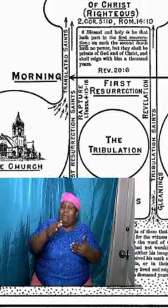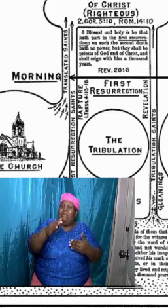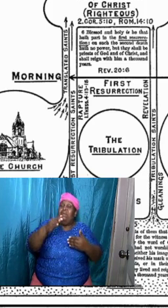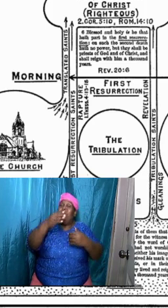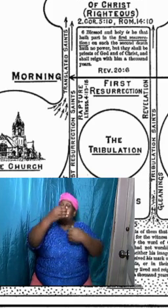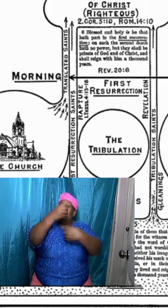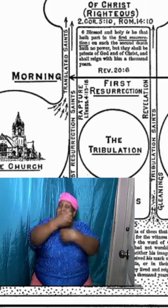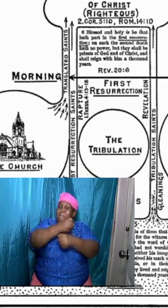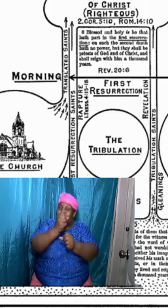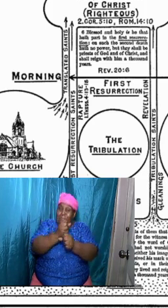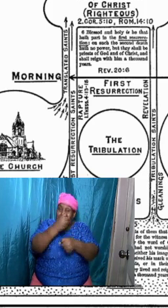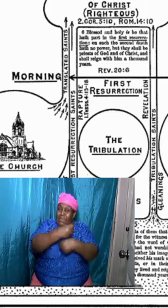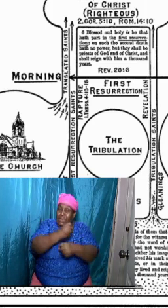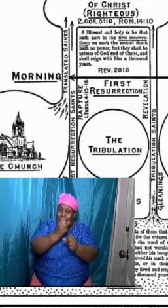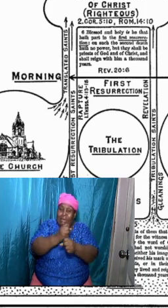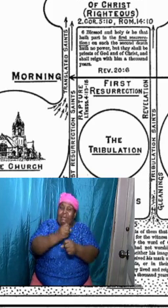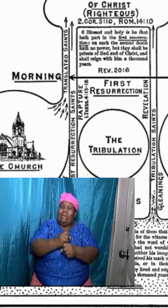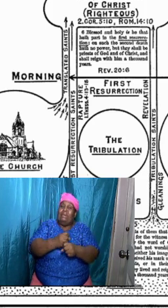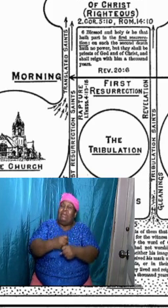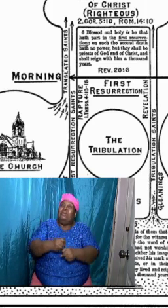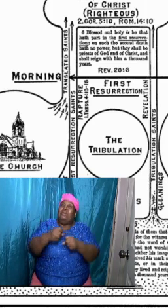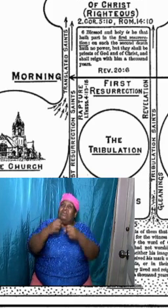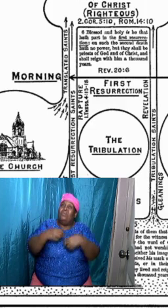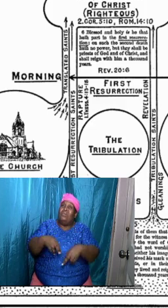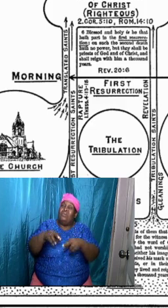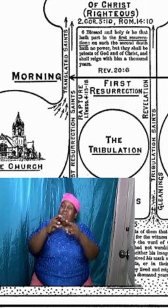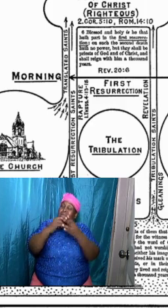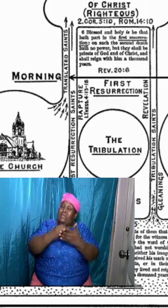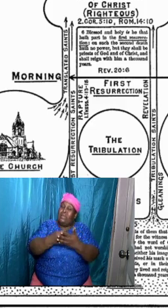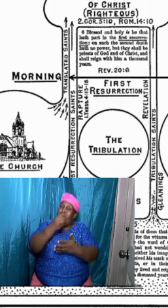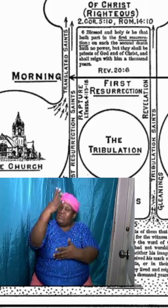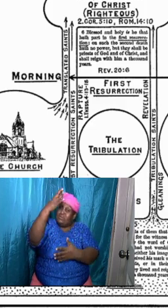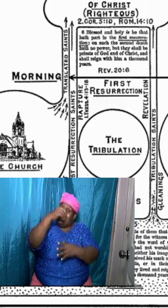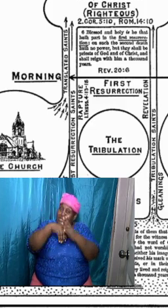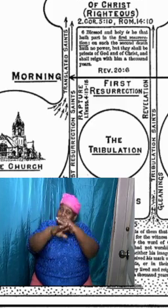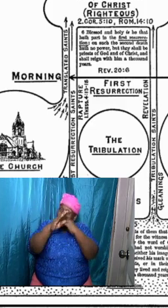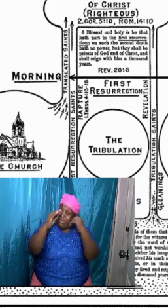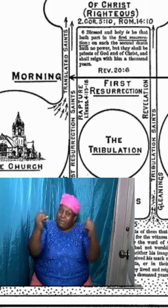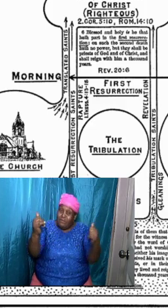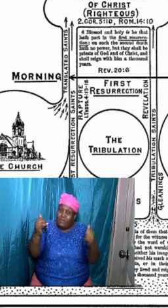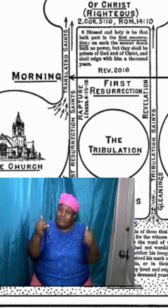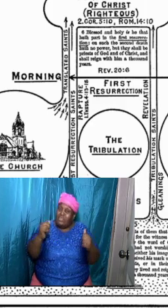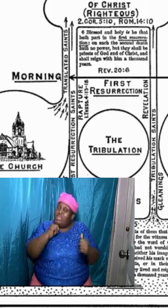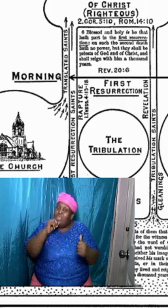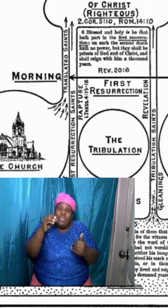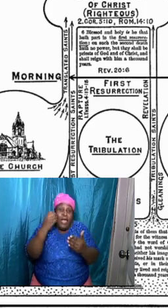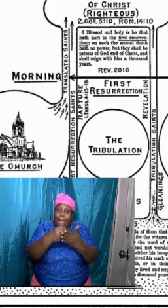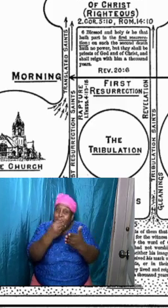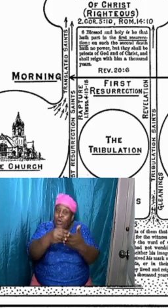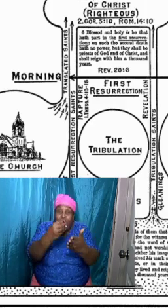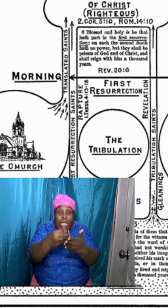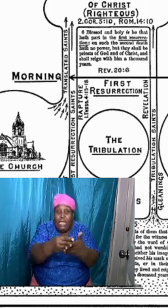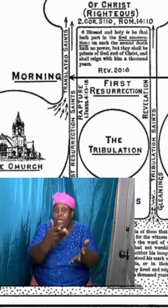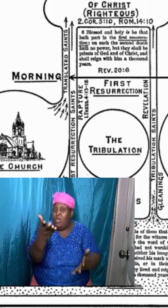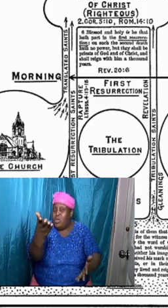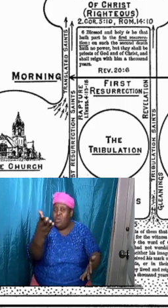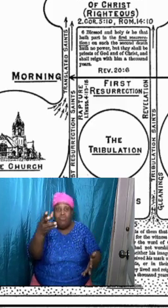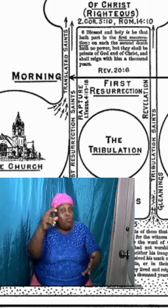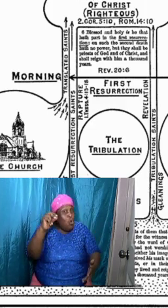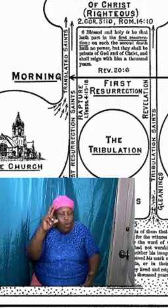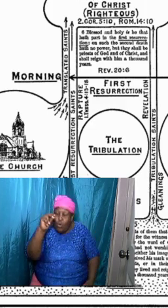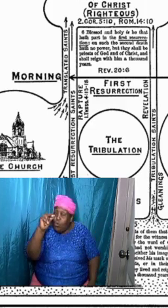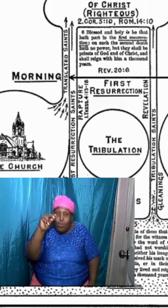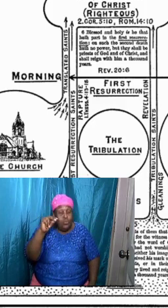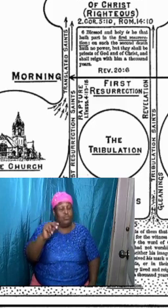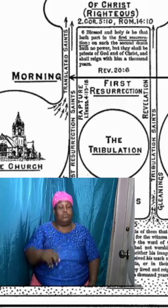lay up treasures in heaven. It is not if you have 10 million, put 1 million aside in a fixed deposit and think that that is going to be